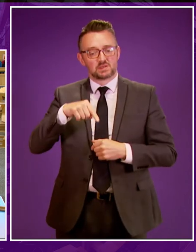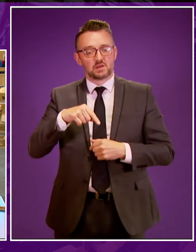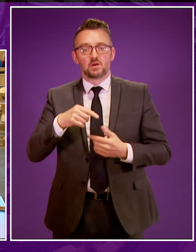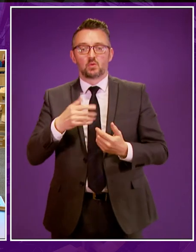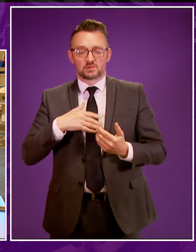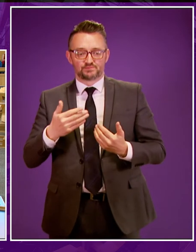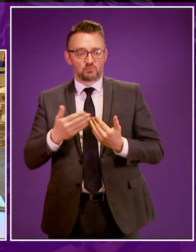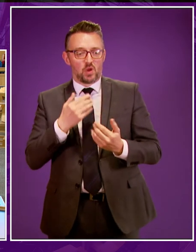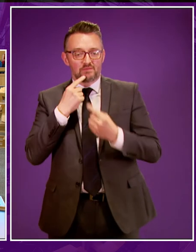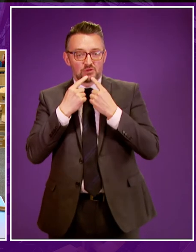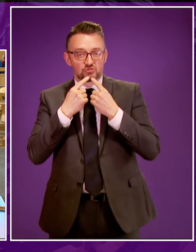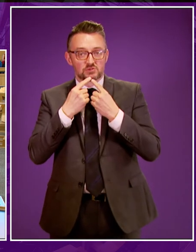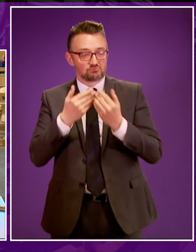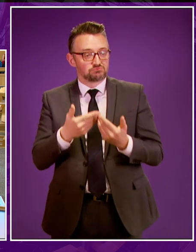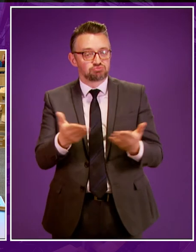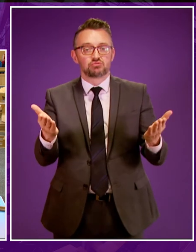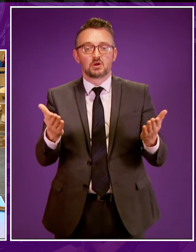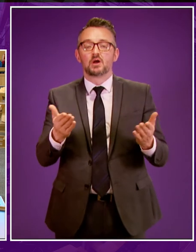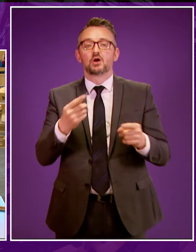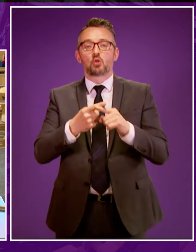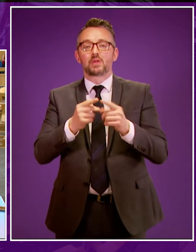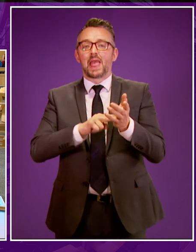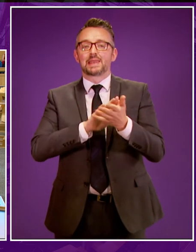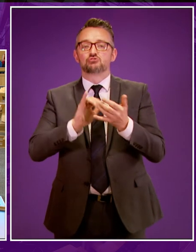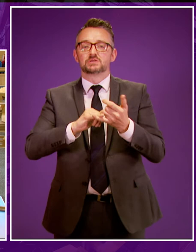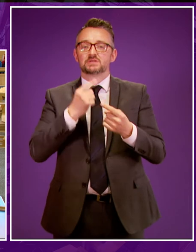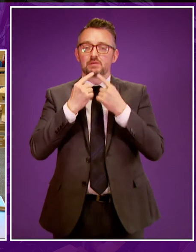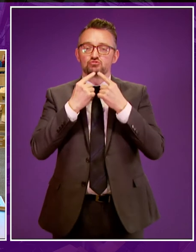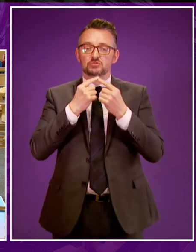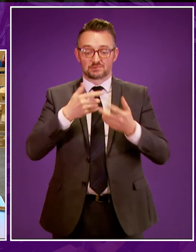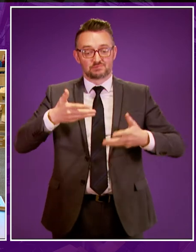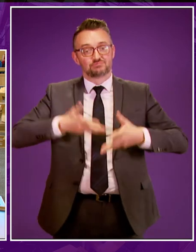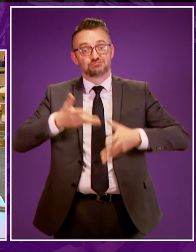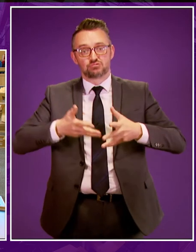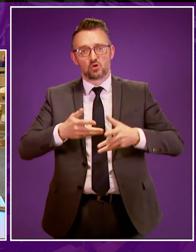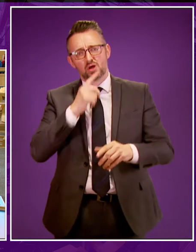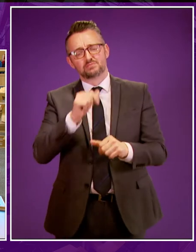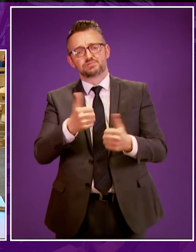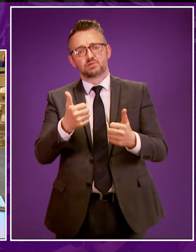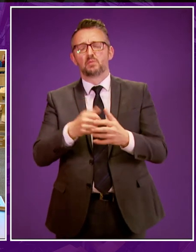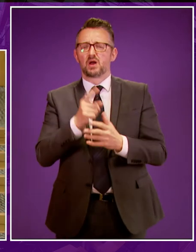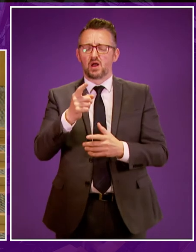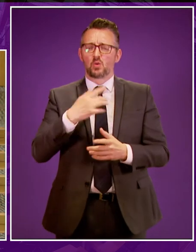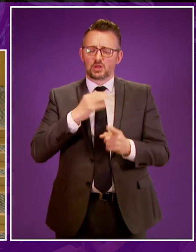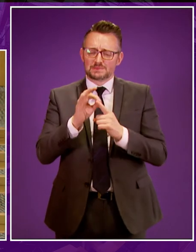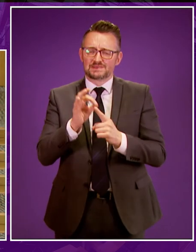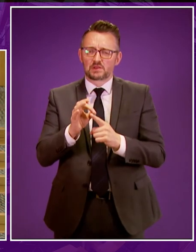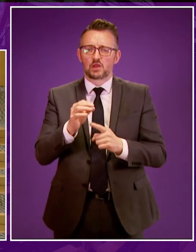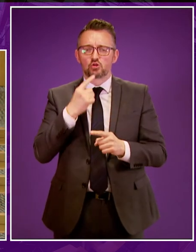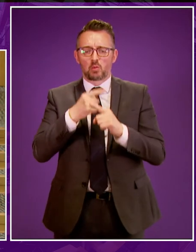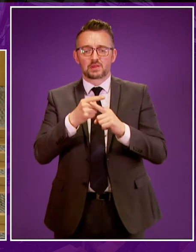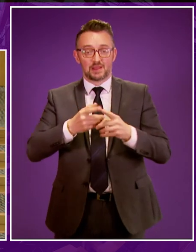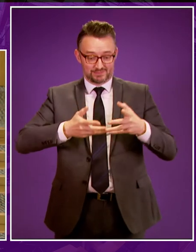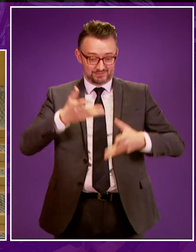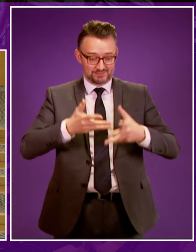will be made available in British Sign Language for treatment in the NHS can he be more specific though about the information that will be made available